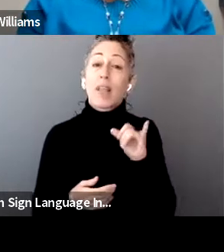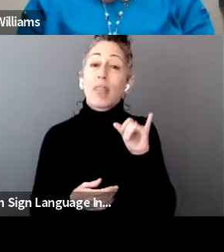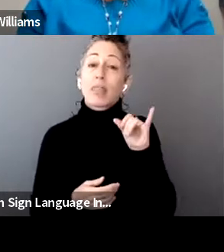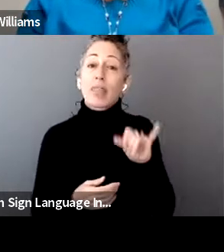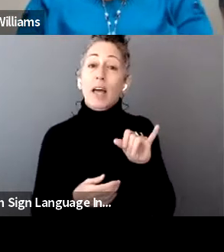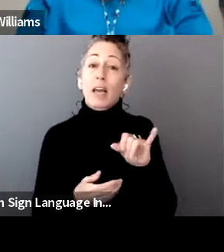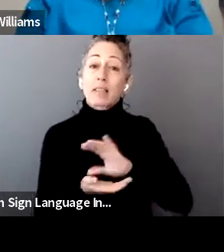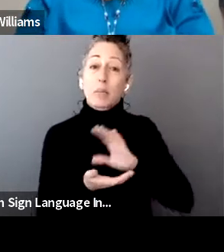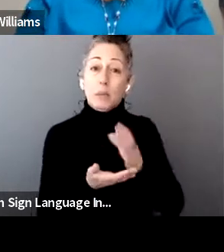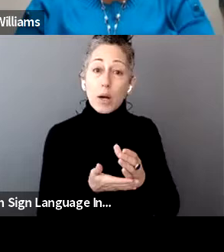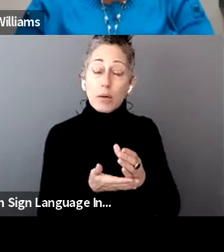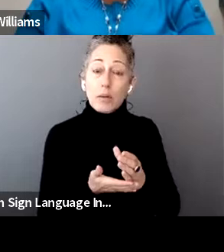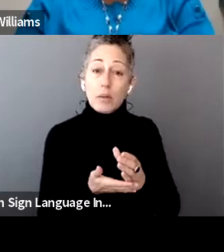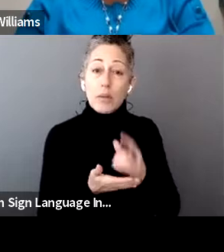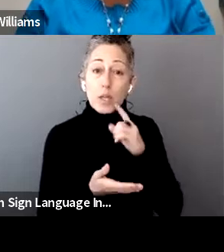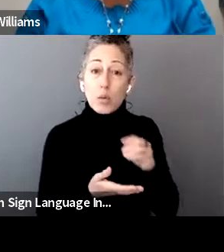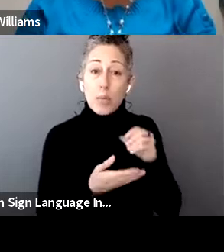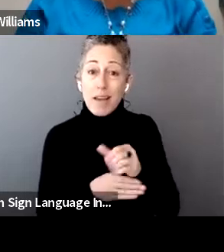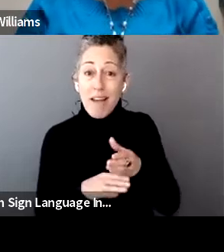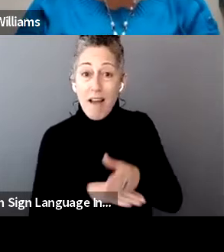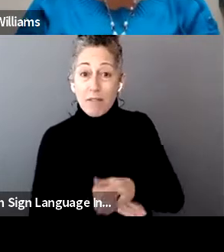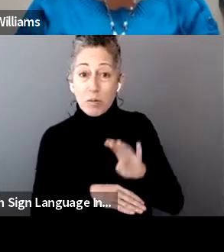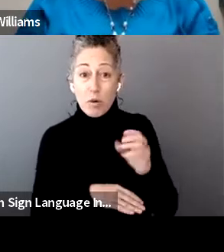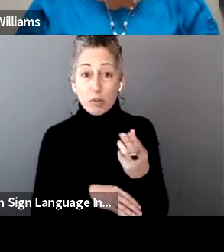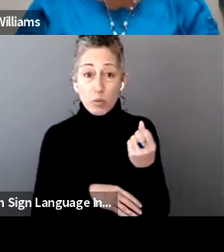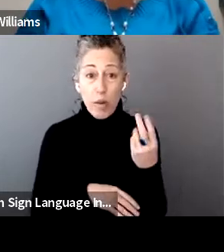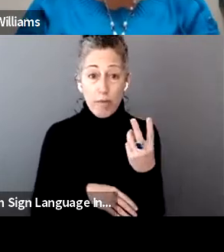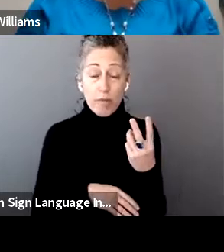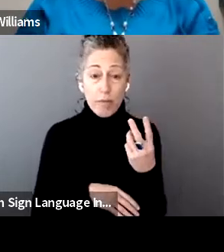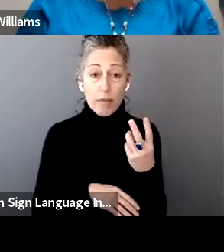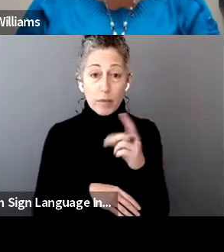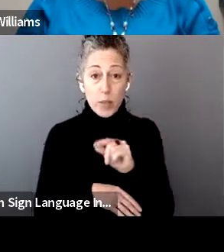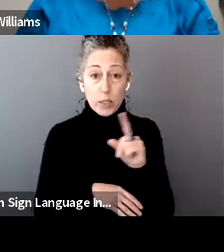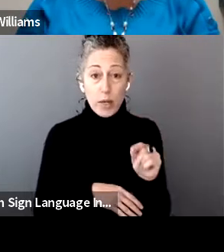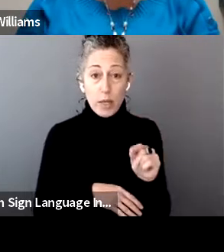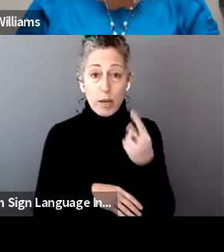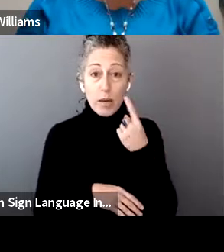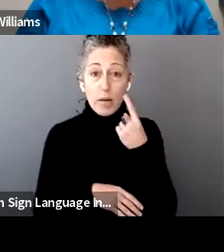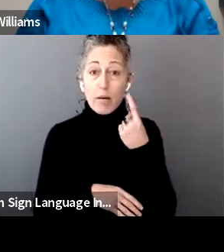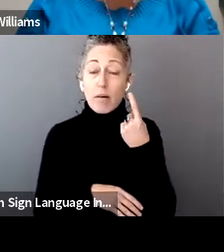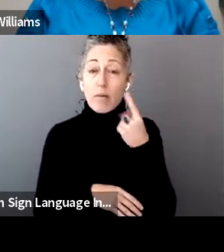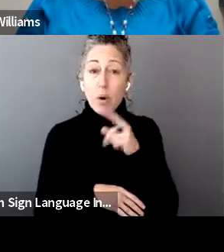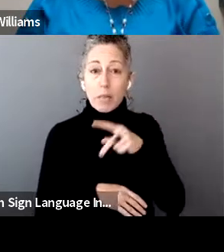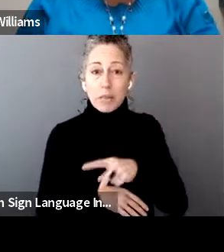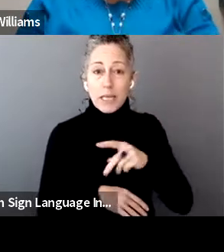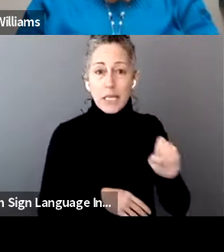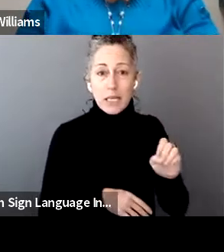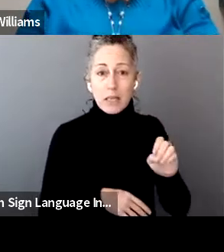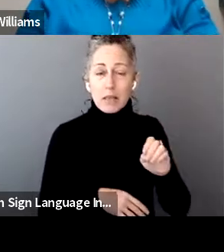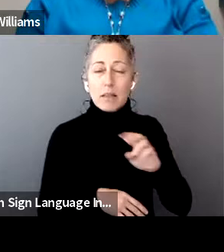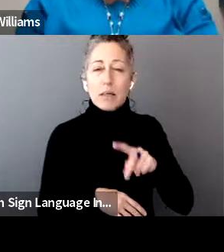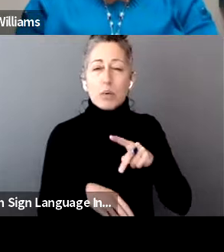or incurred after March 12 of 2020, or personal protective equipment, such as